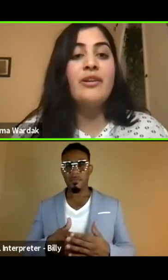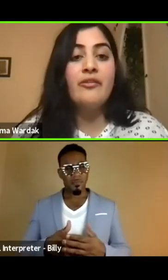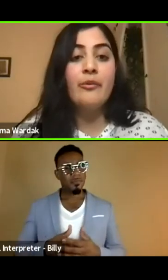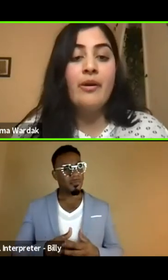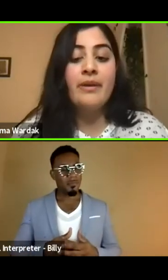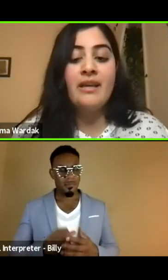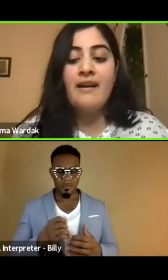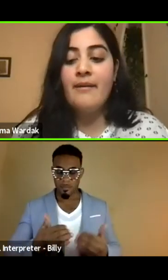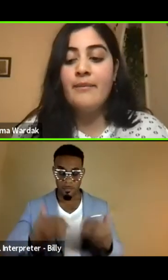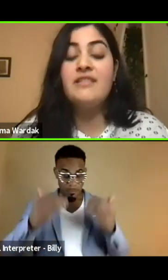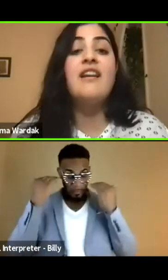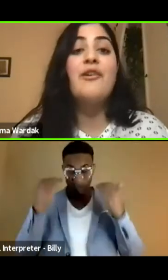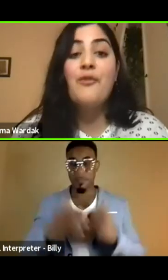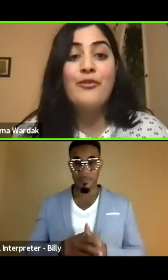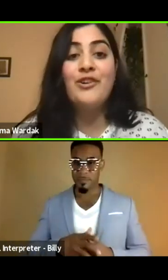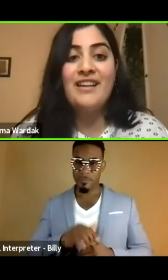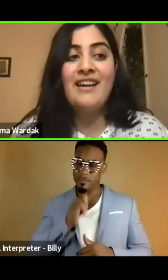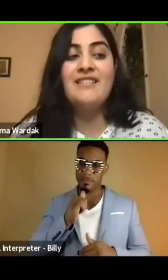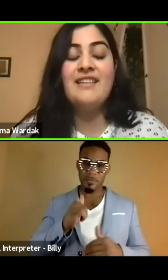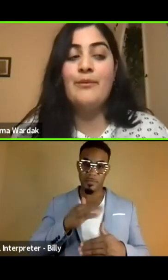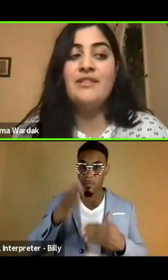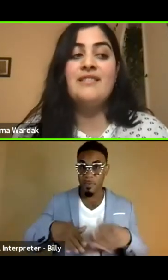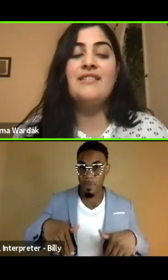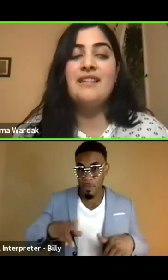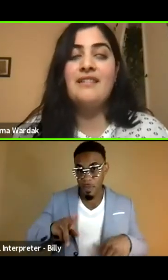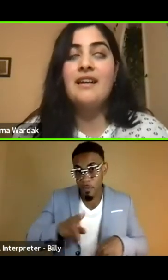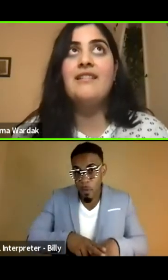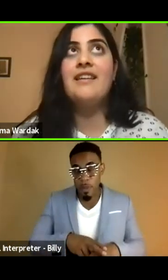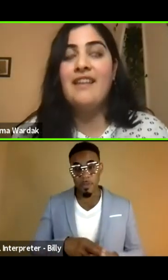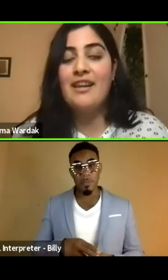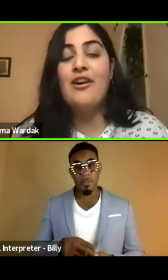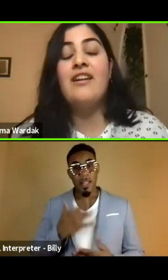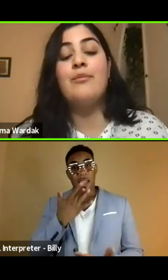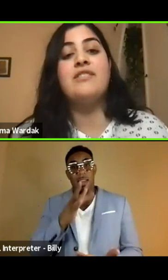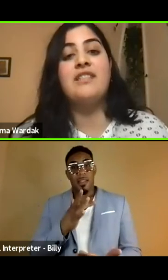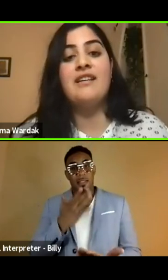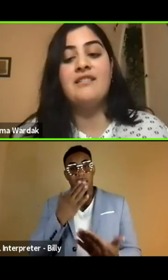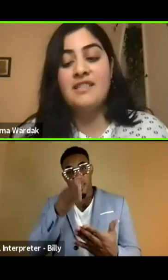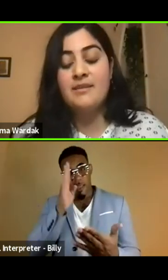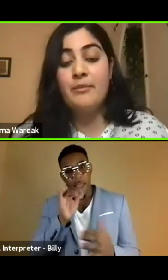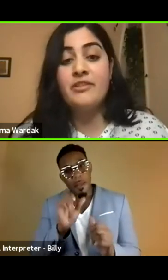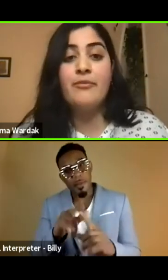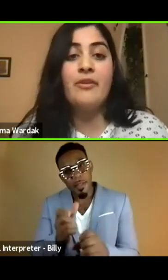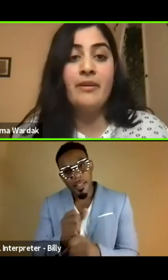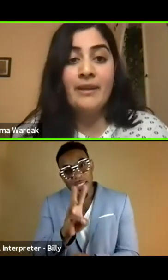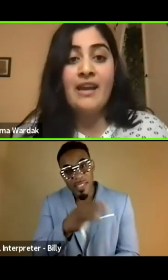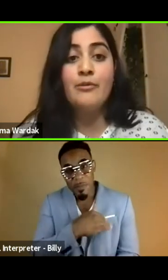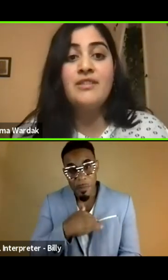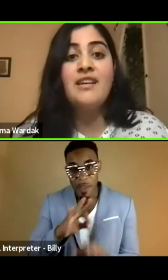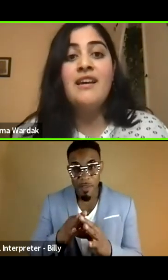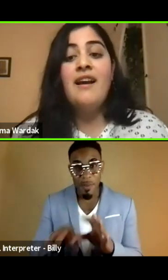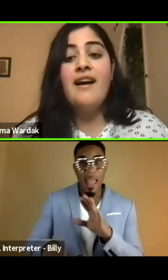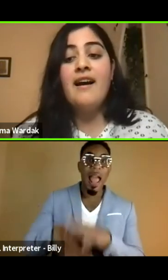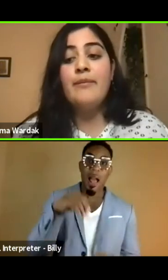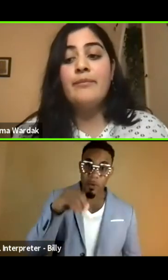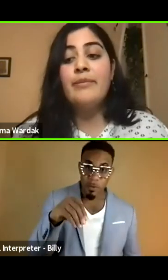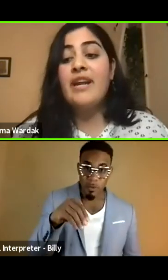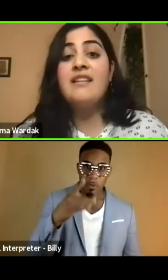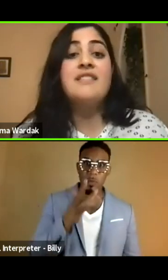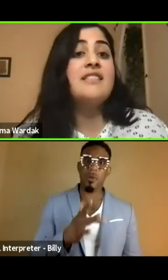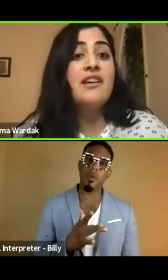incredibly overwhelming. Um, it's not over yet. I was luckily, thank God able to get six members of my family out. Um,